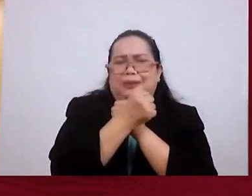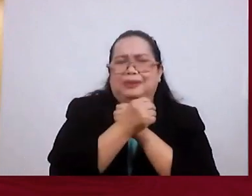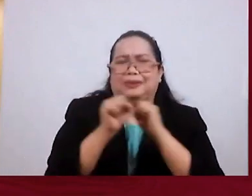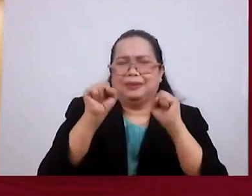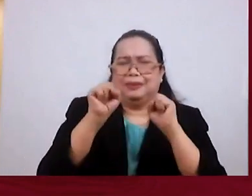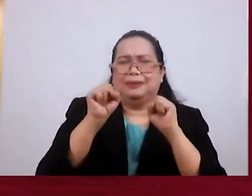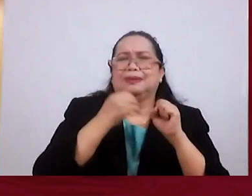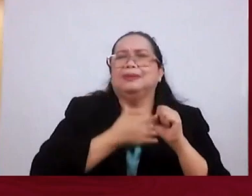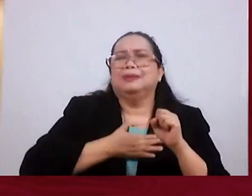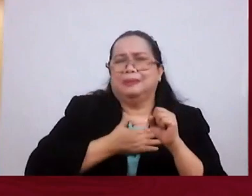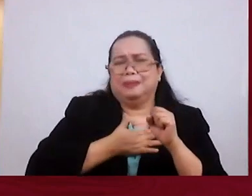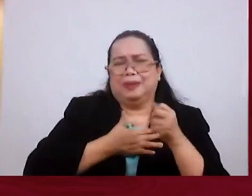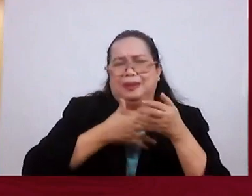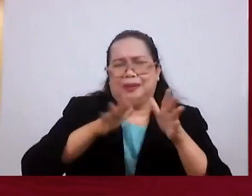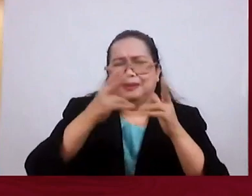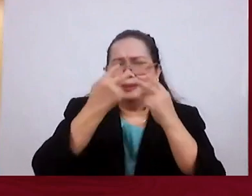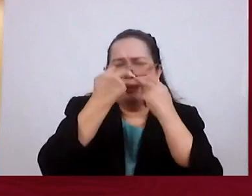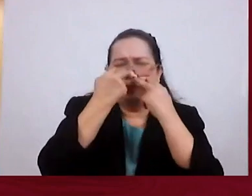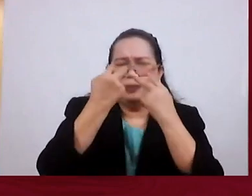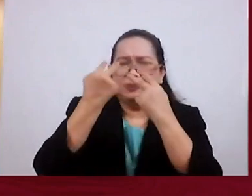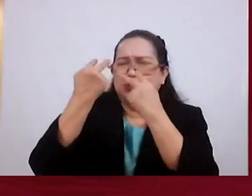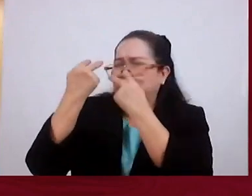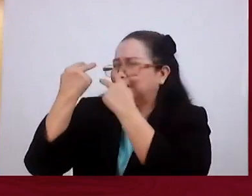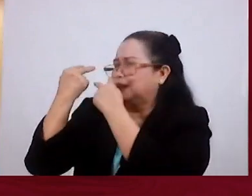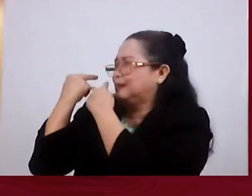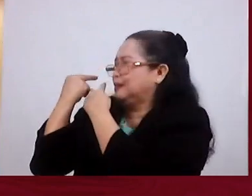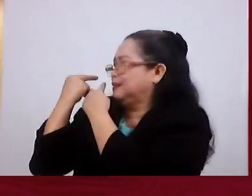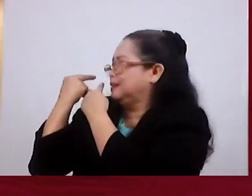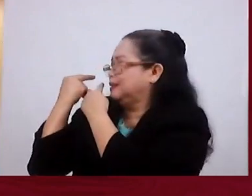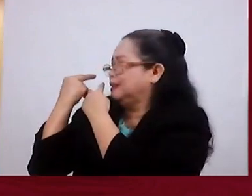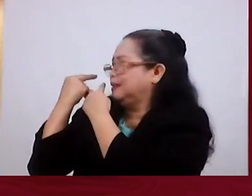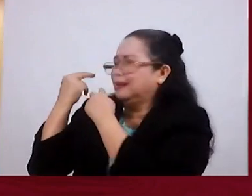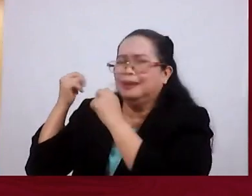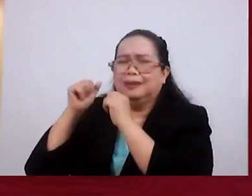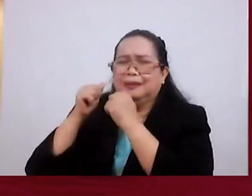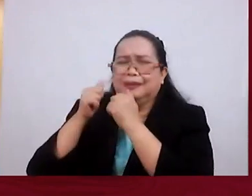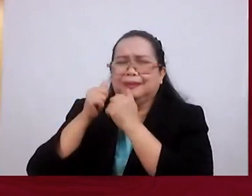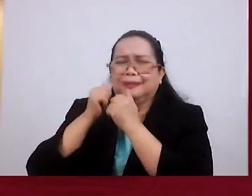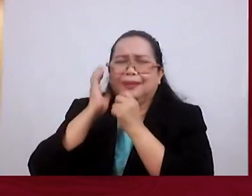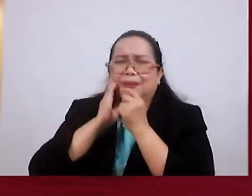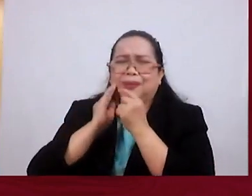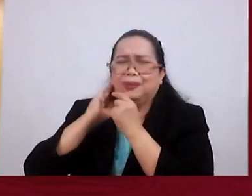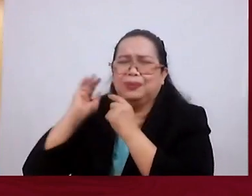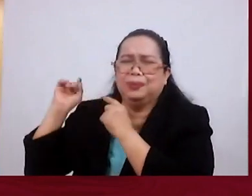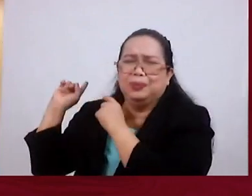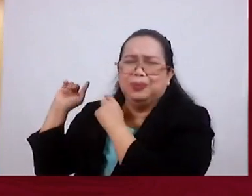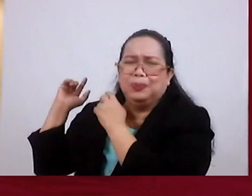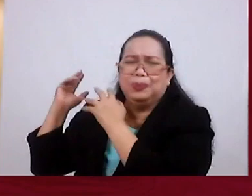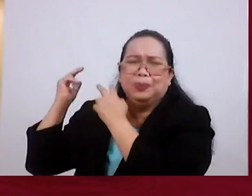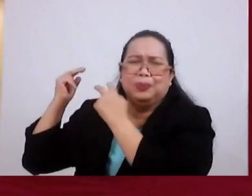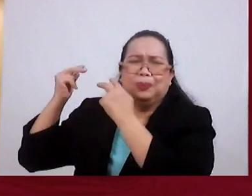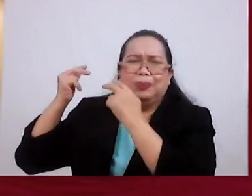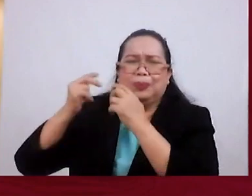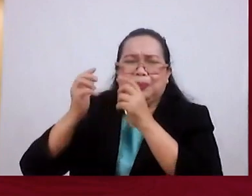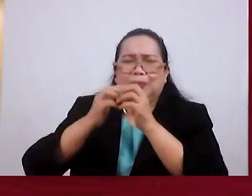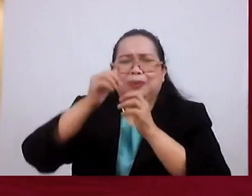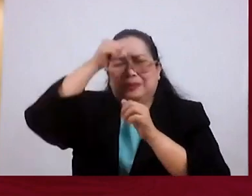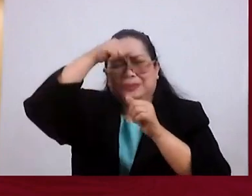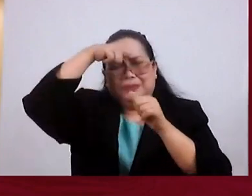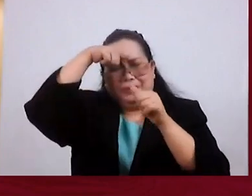Lord Please Let Them Look Back And See How Far They Come Let Them Look Forward Lord